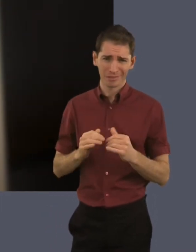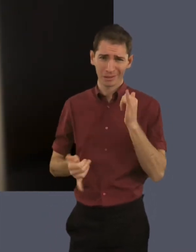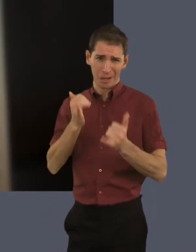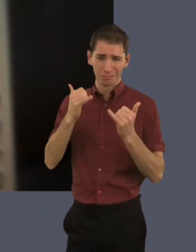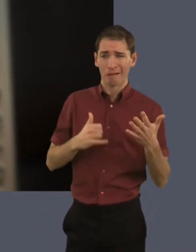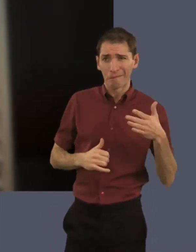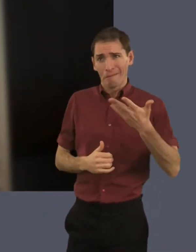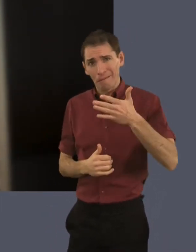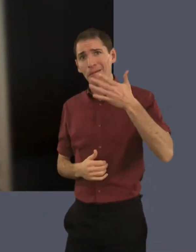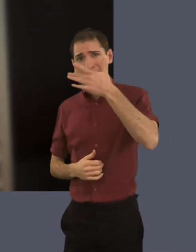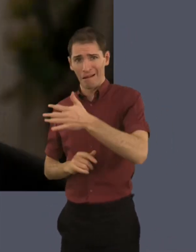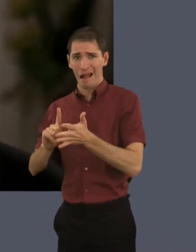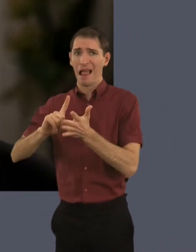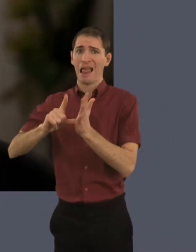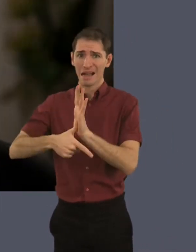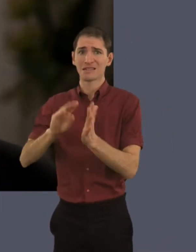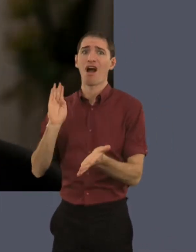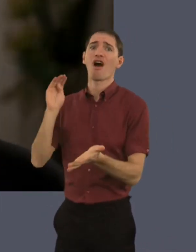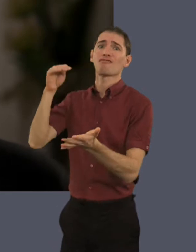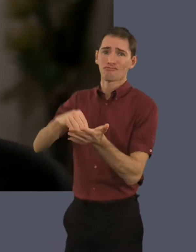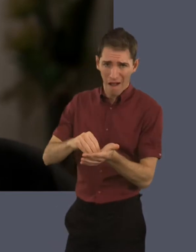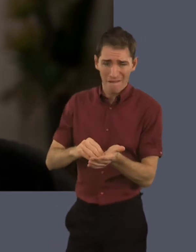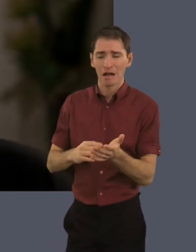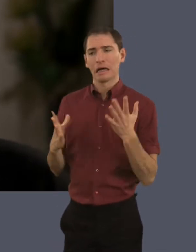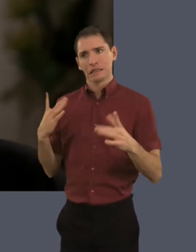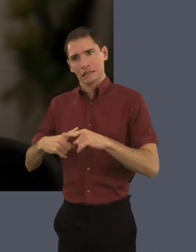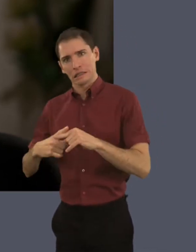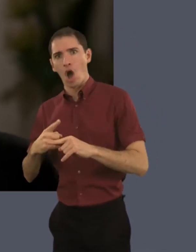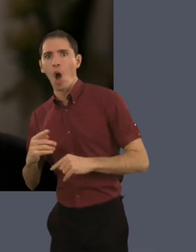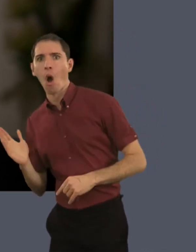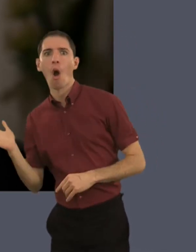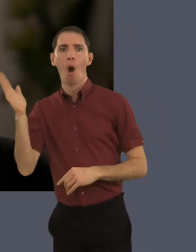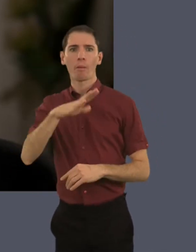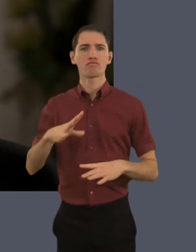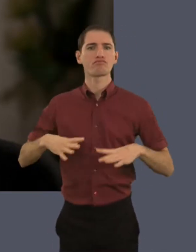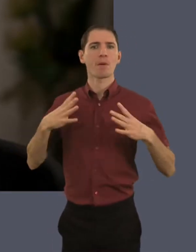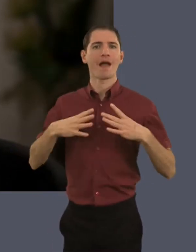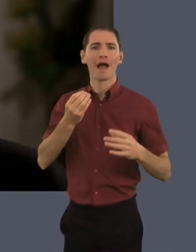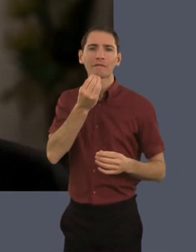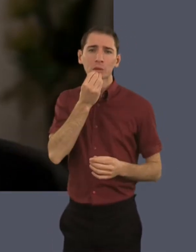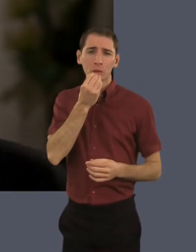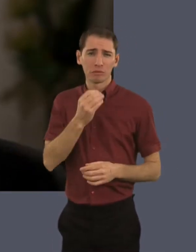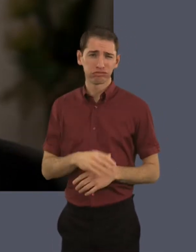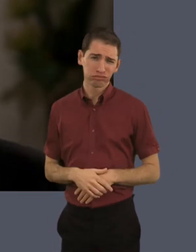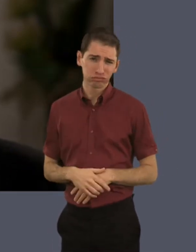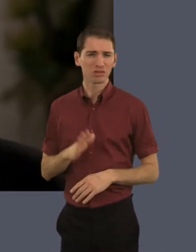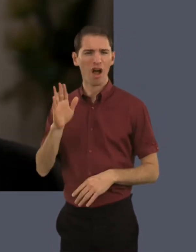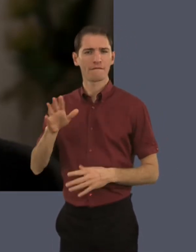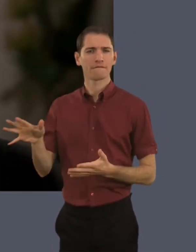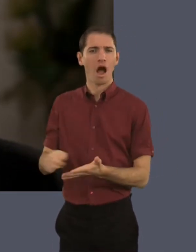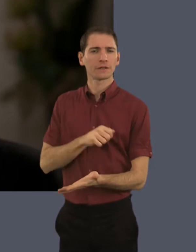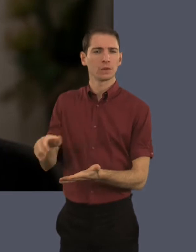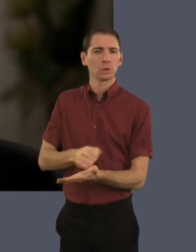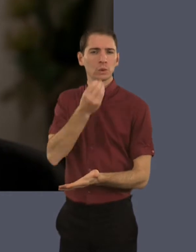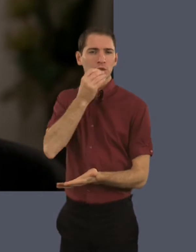picking him up from after-school club. It would be quite late by the time I got home to prepare a meal. So,